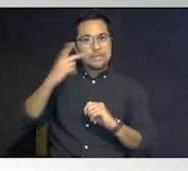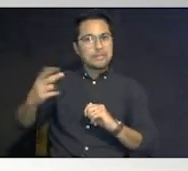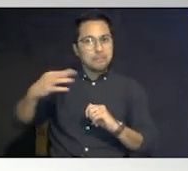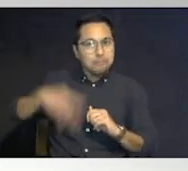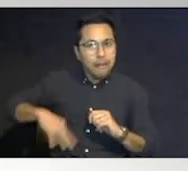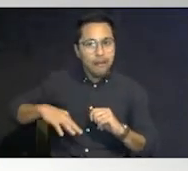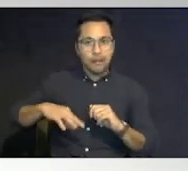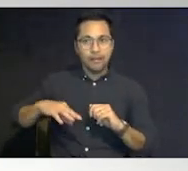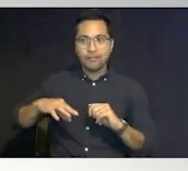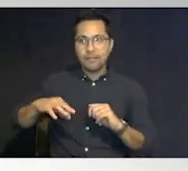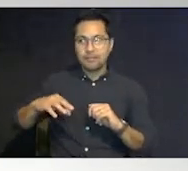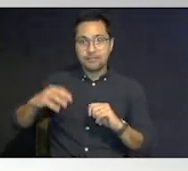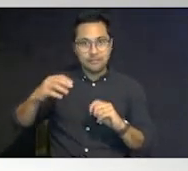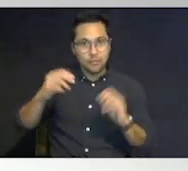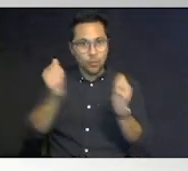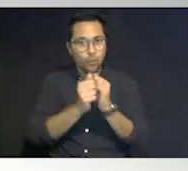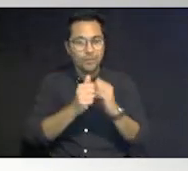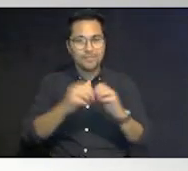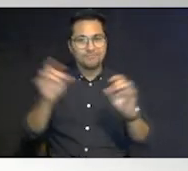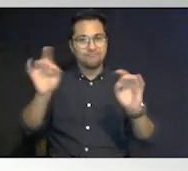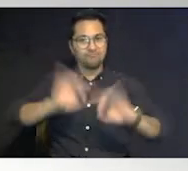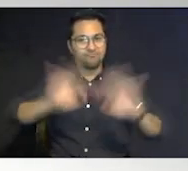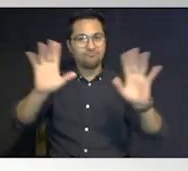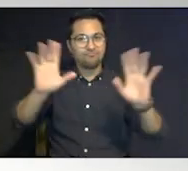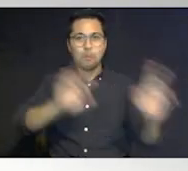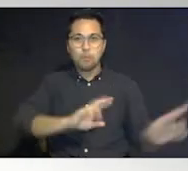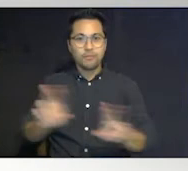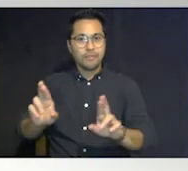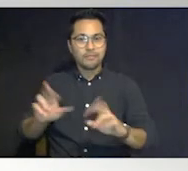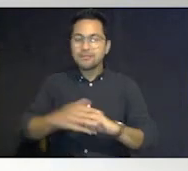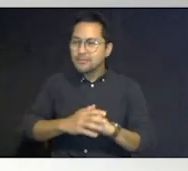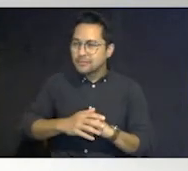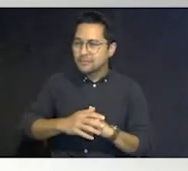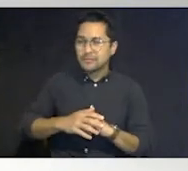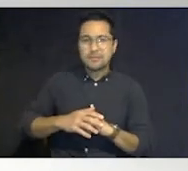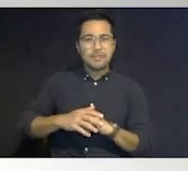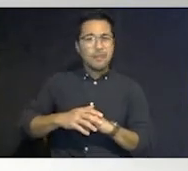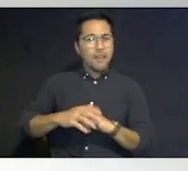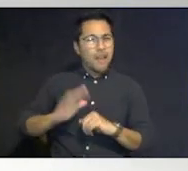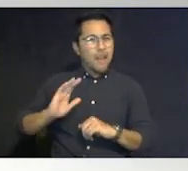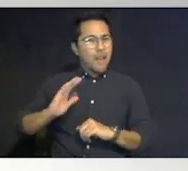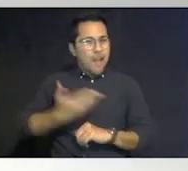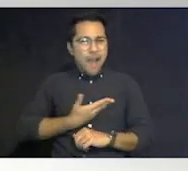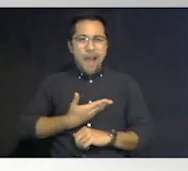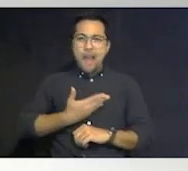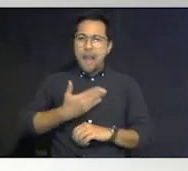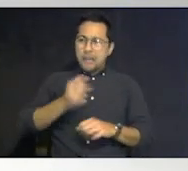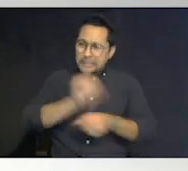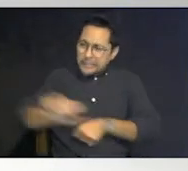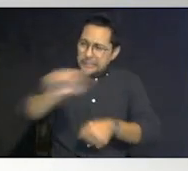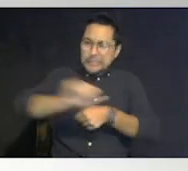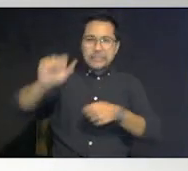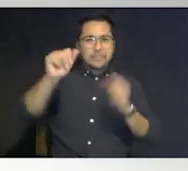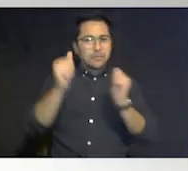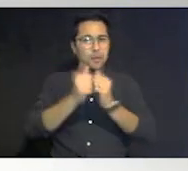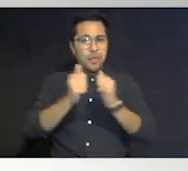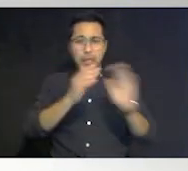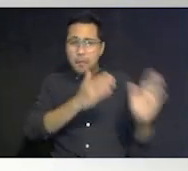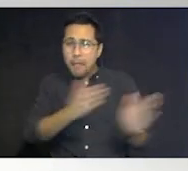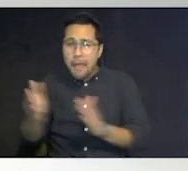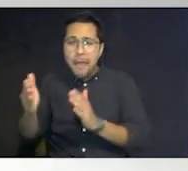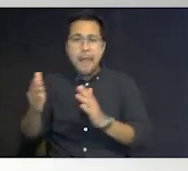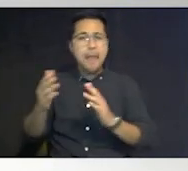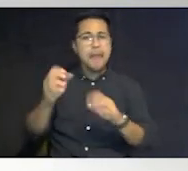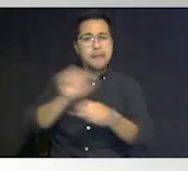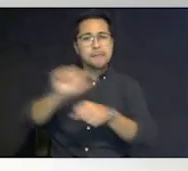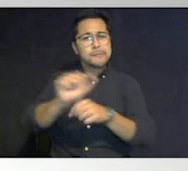disaster preparedness and that is that the amount of effort that we put into planning and working through what it is that we're going